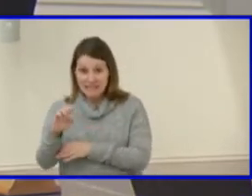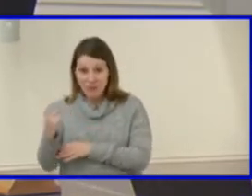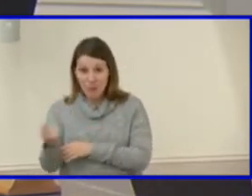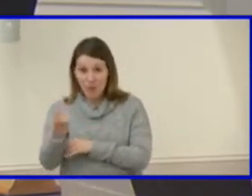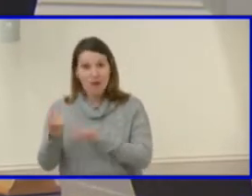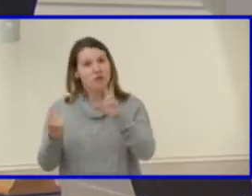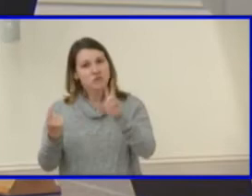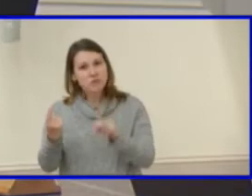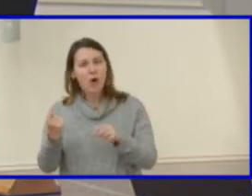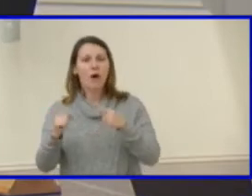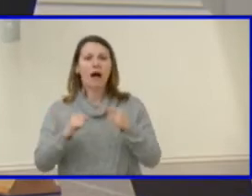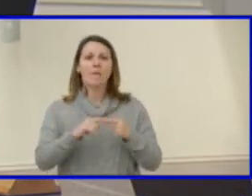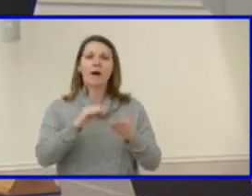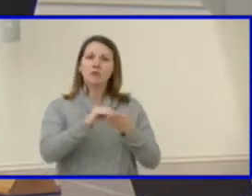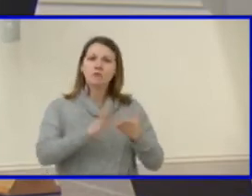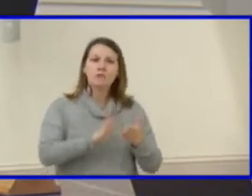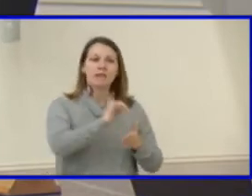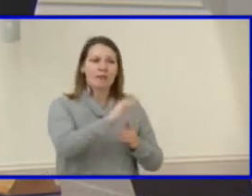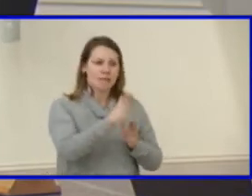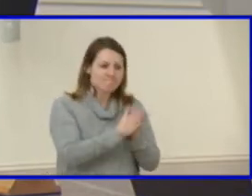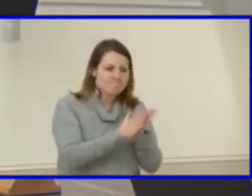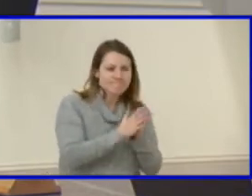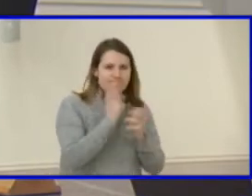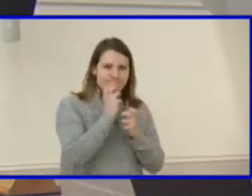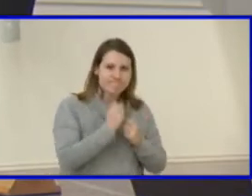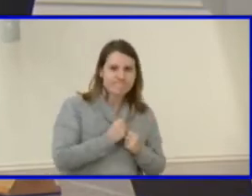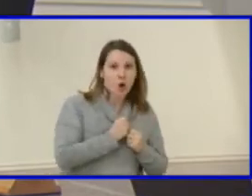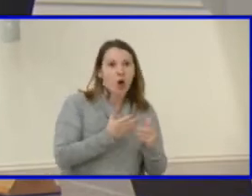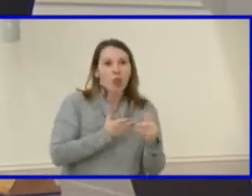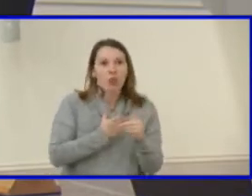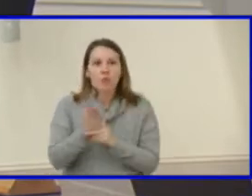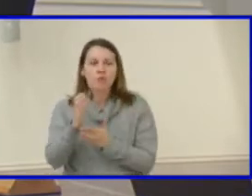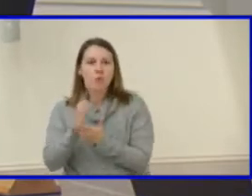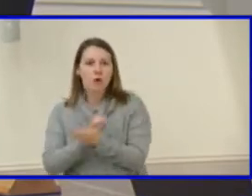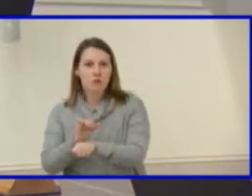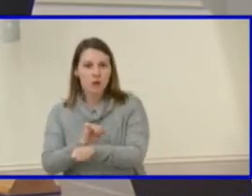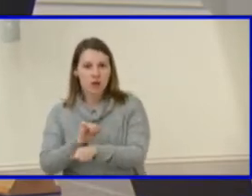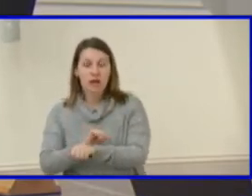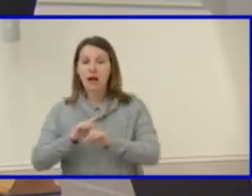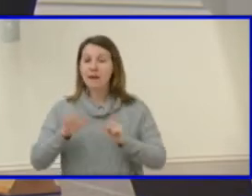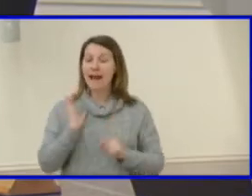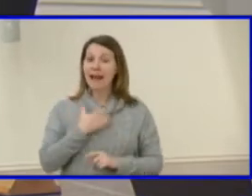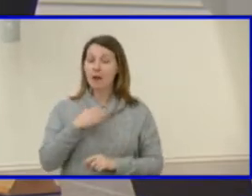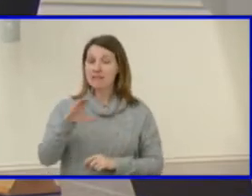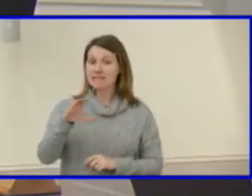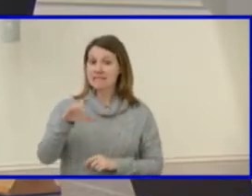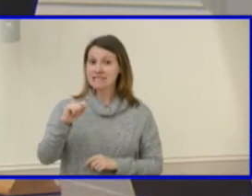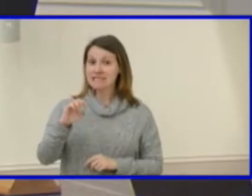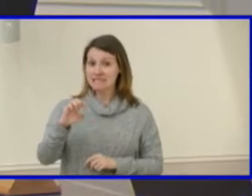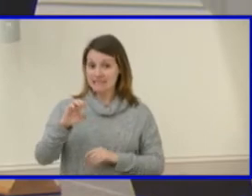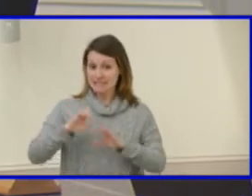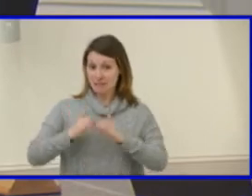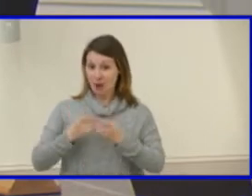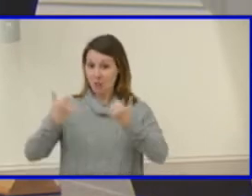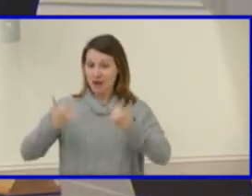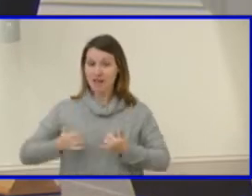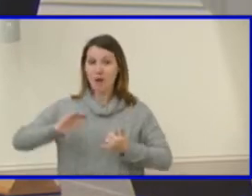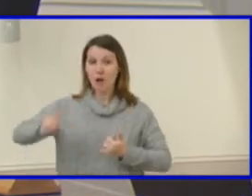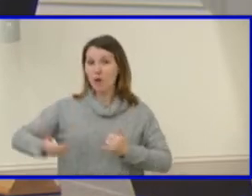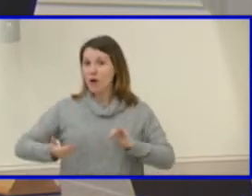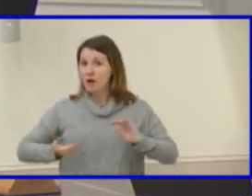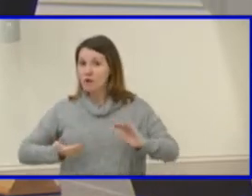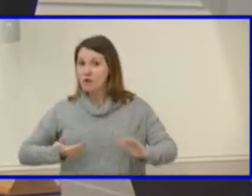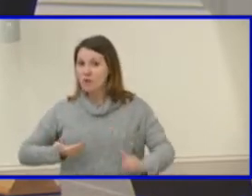growing our students' passions through their coursework. But, um, our CTE department is currently hosting these